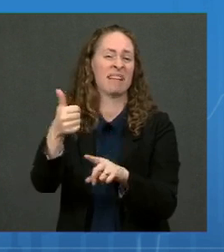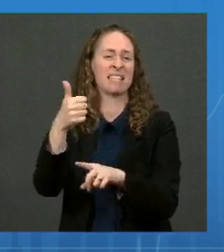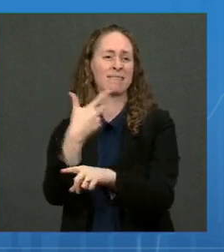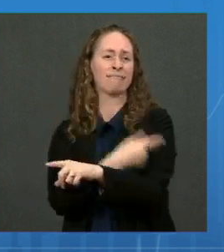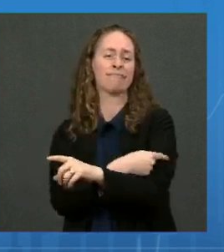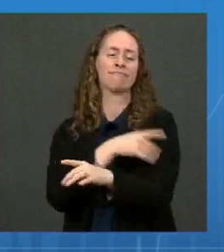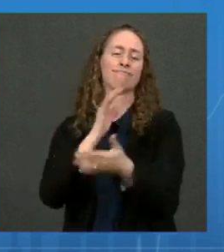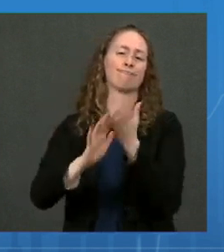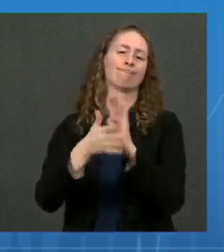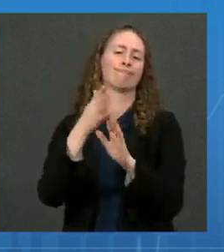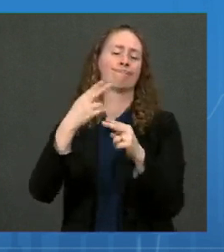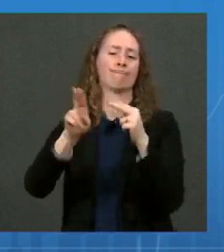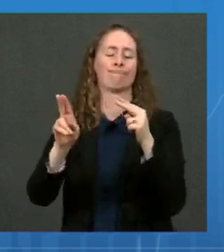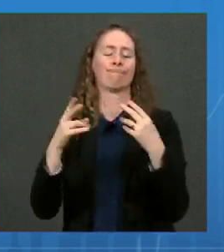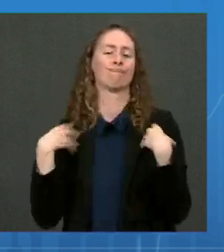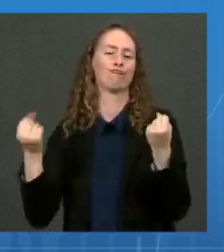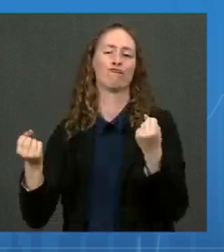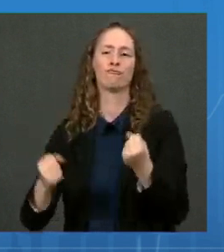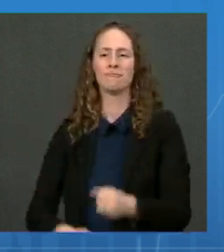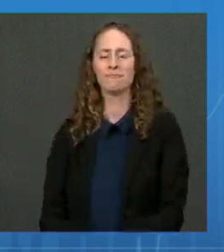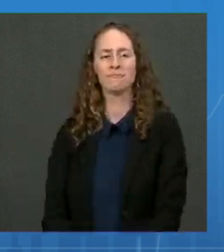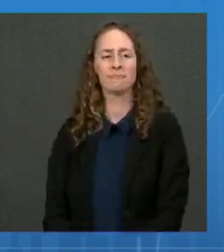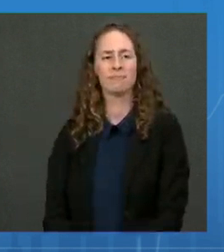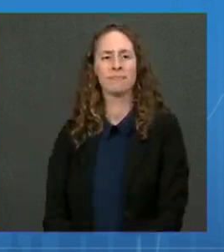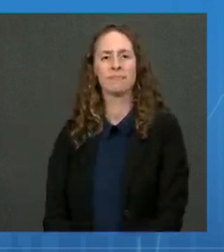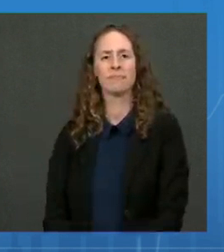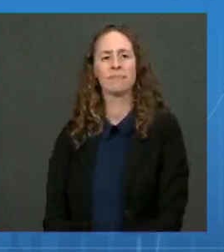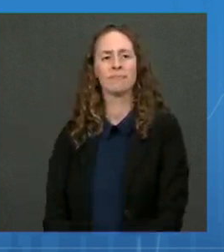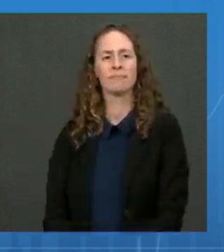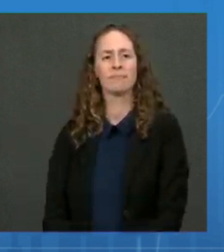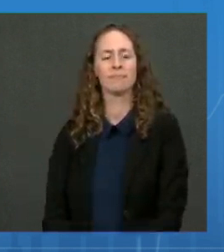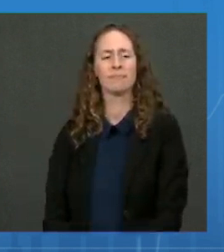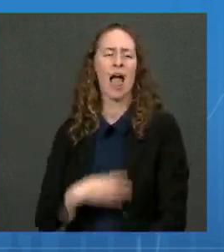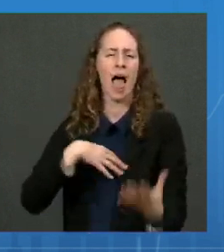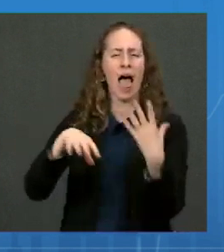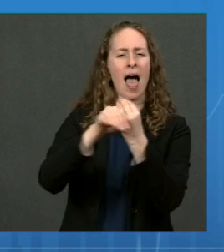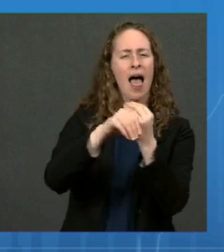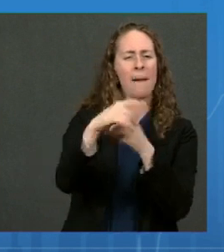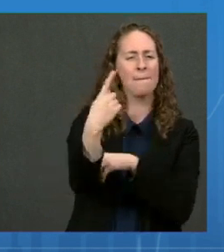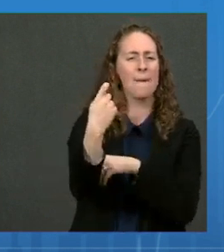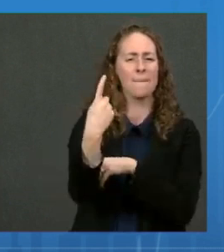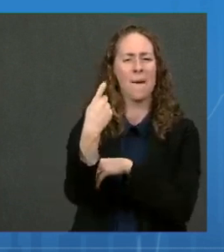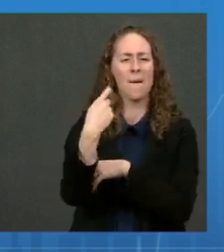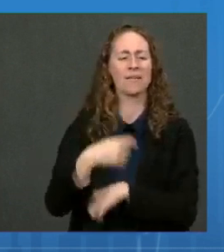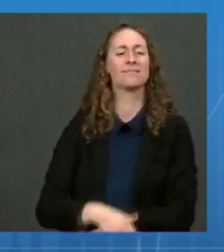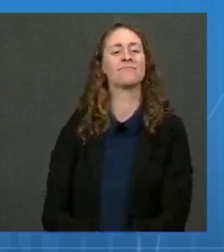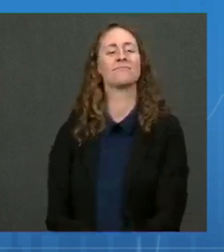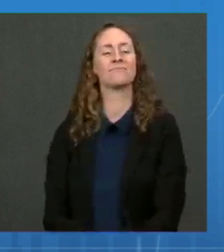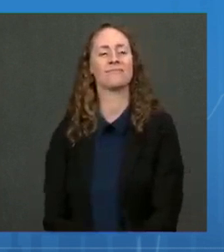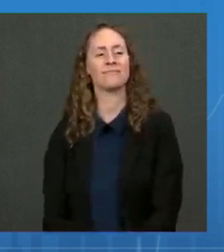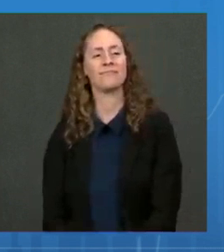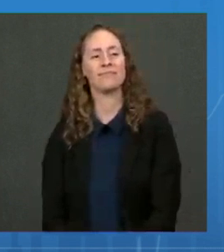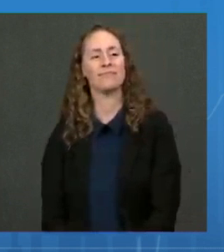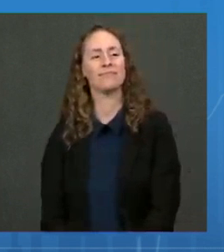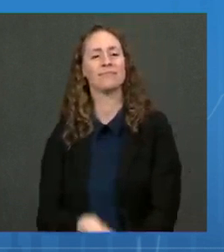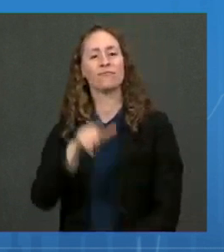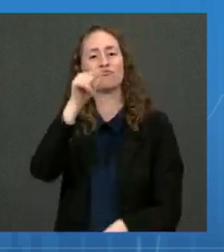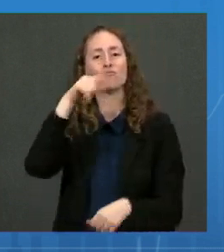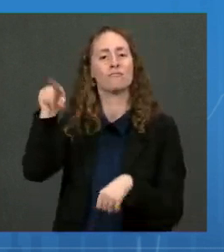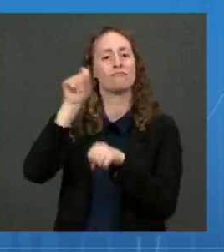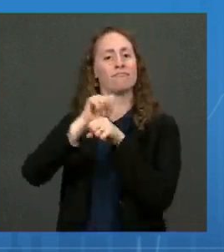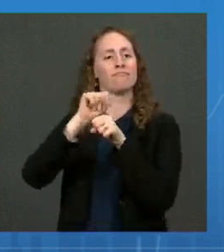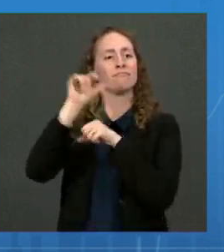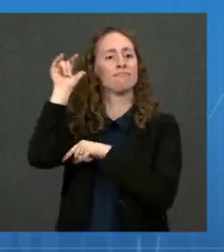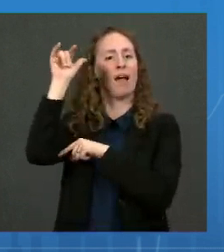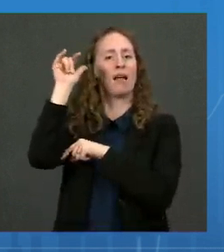Yeah. And then, Jeff, one other thing also to emphasize, when pilots worry about impact on their career, we